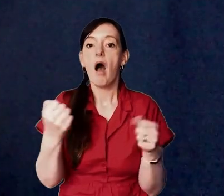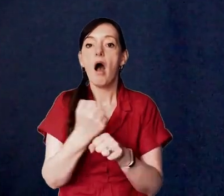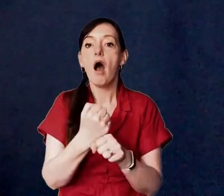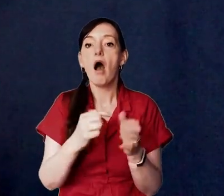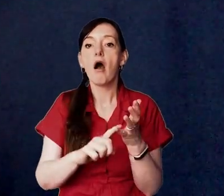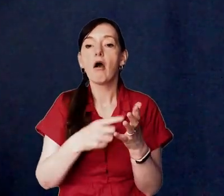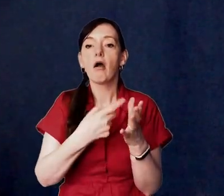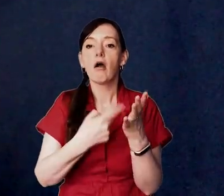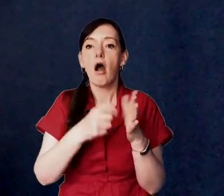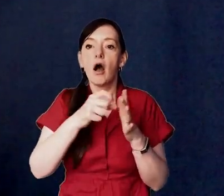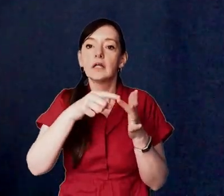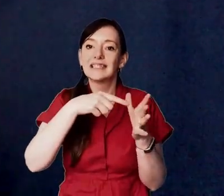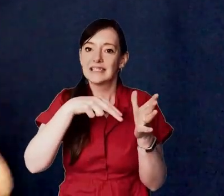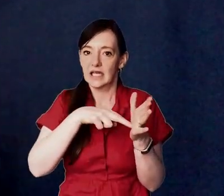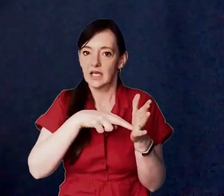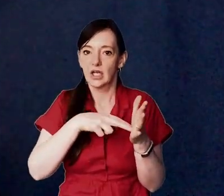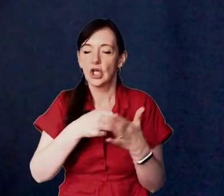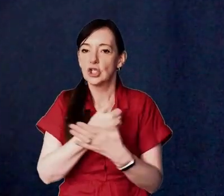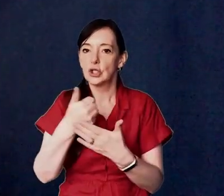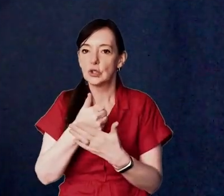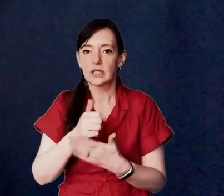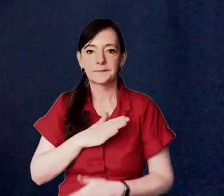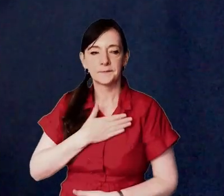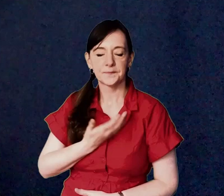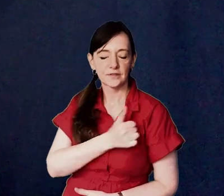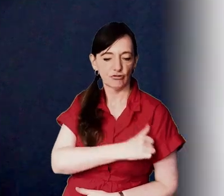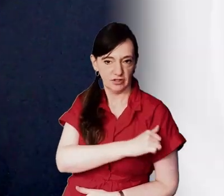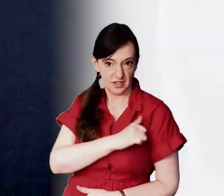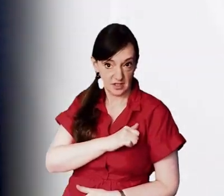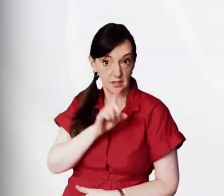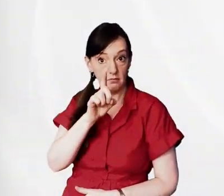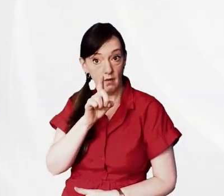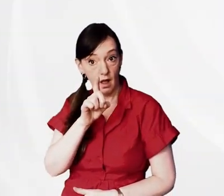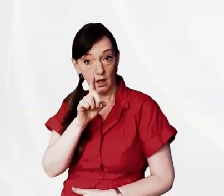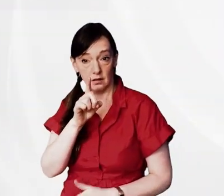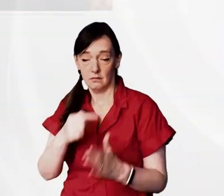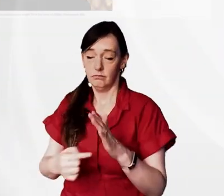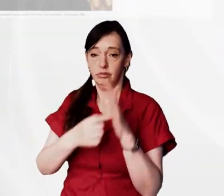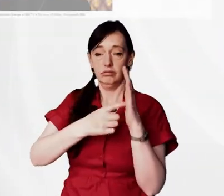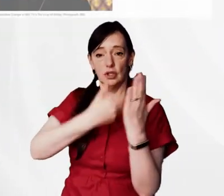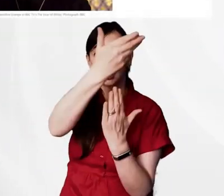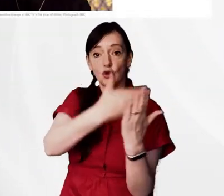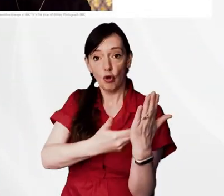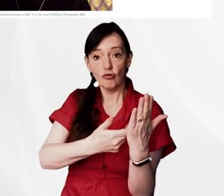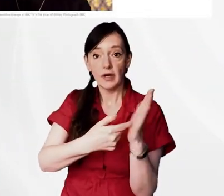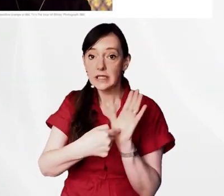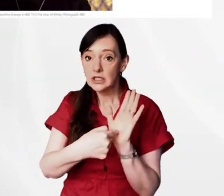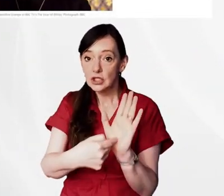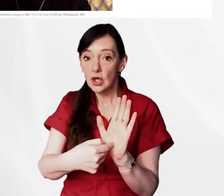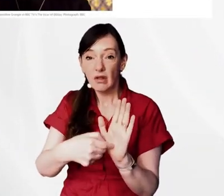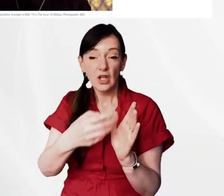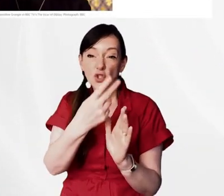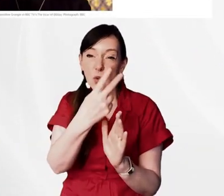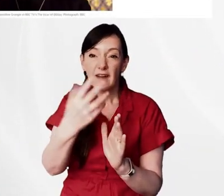guardian not a newspaper known for being particularly friendly to christians ran a major story reporting that 25 of